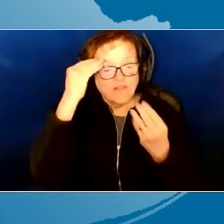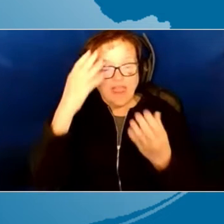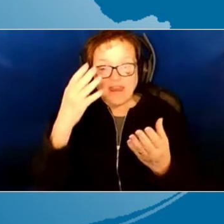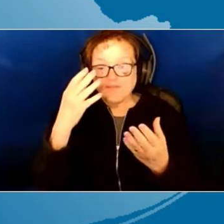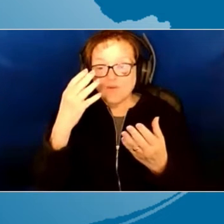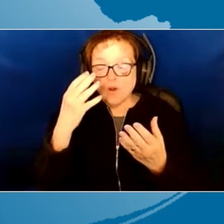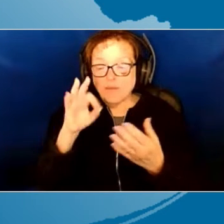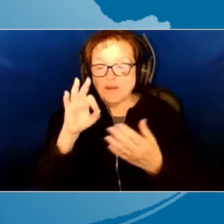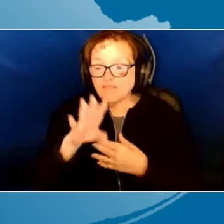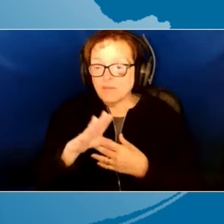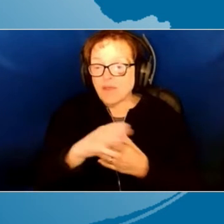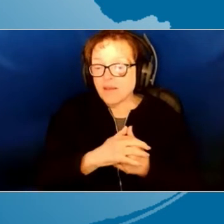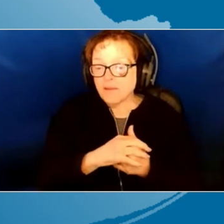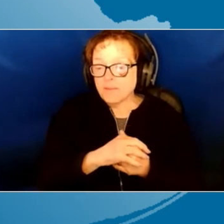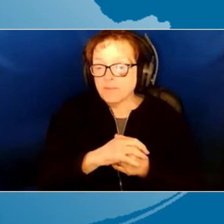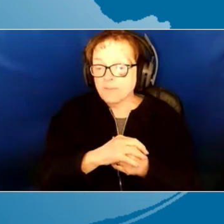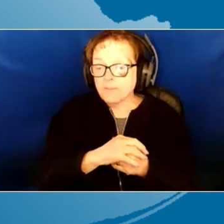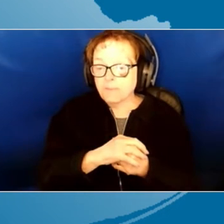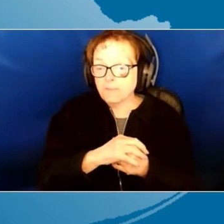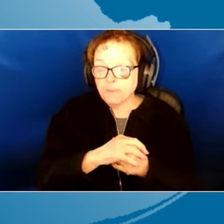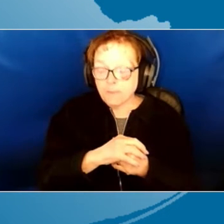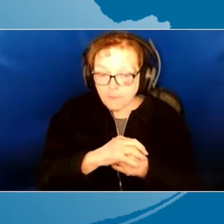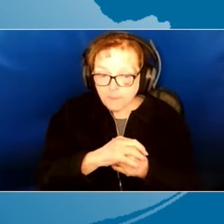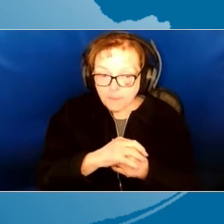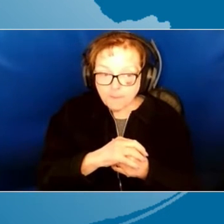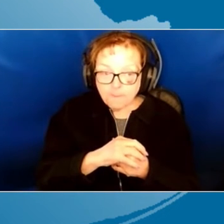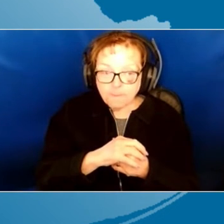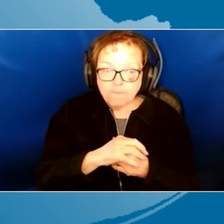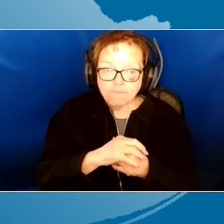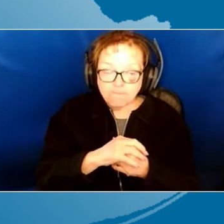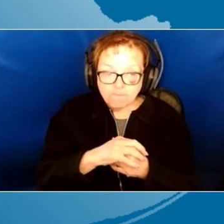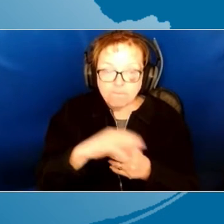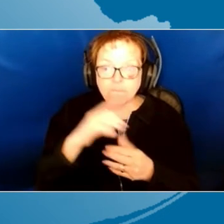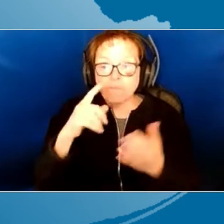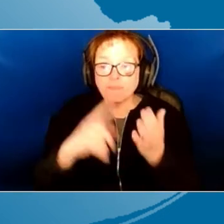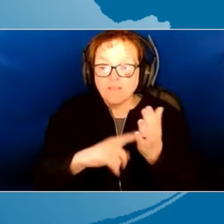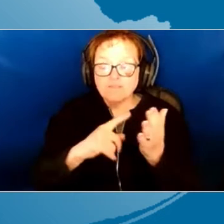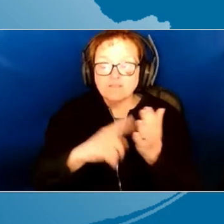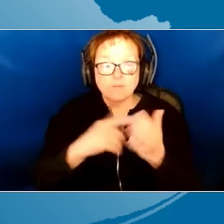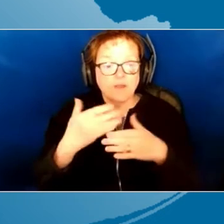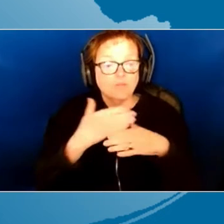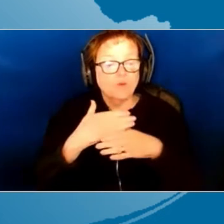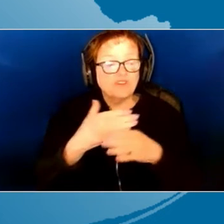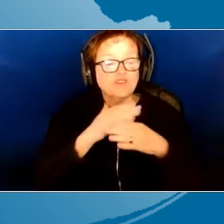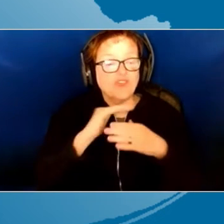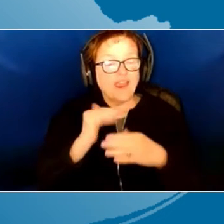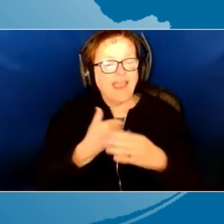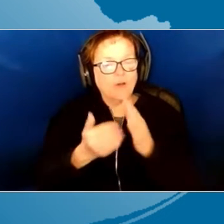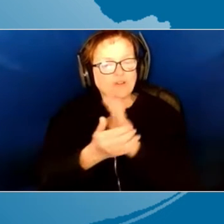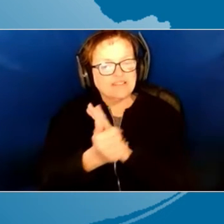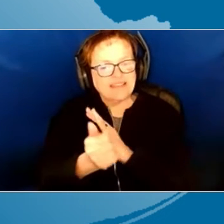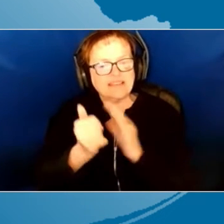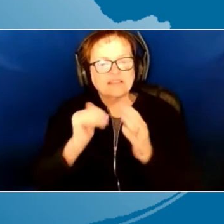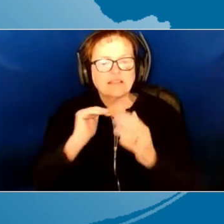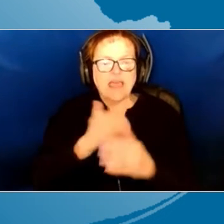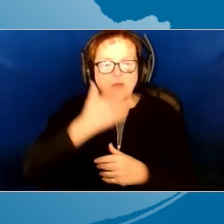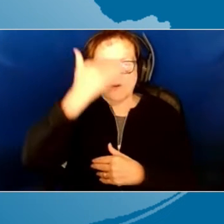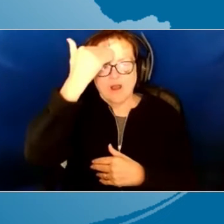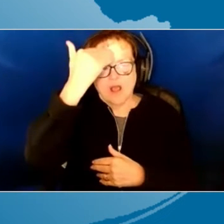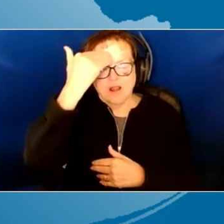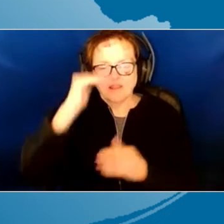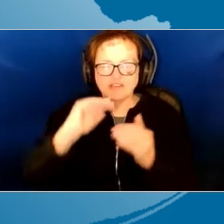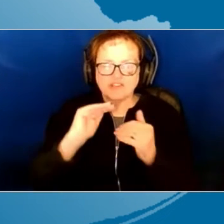is what we call it. So there are times where we're sharing our expertise. Remember, this is an expert-based